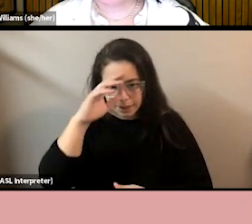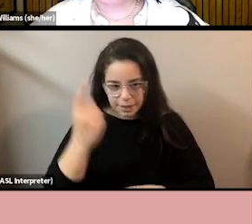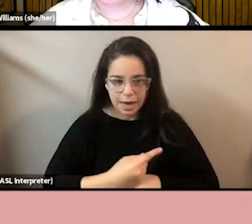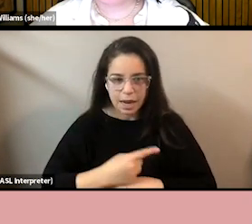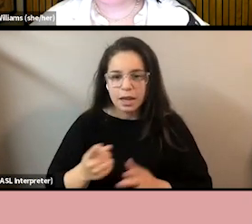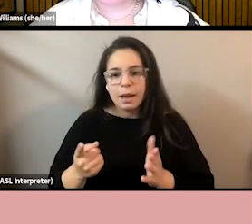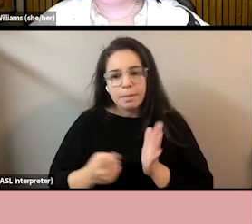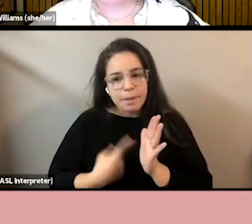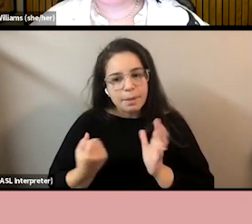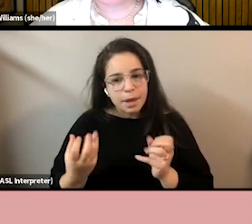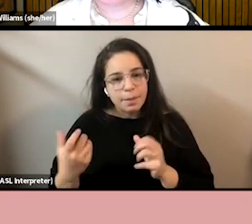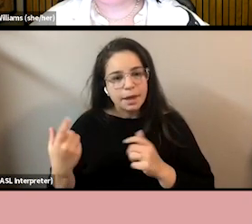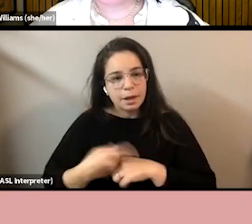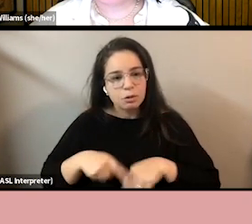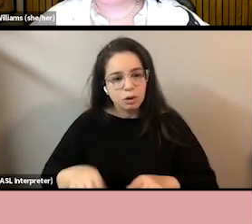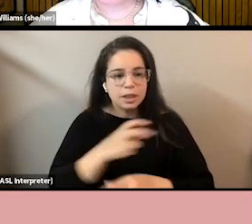a day. Can I touch it?